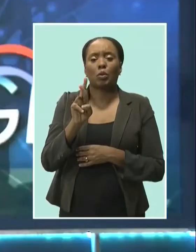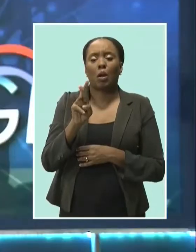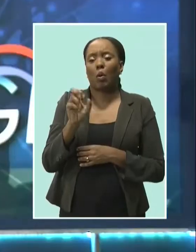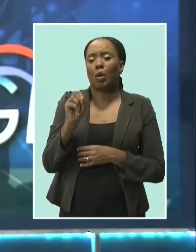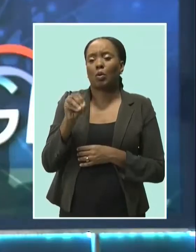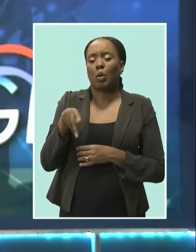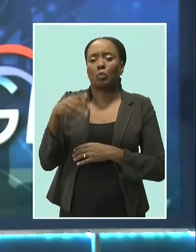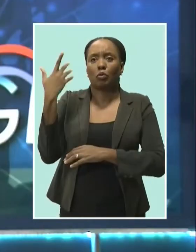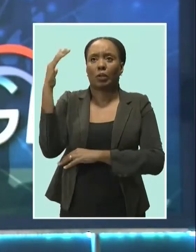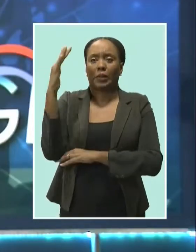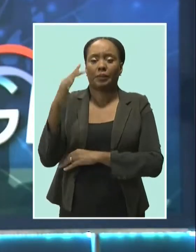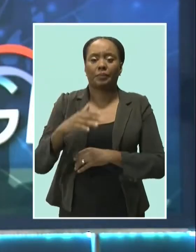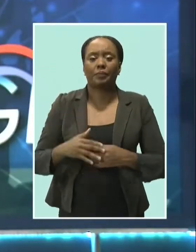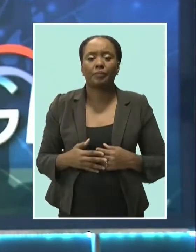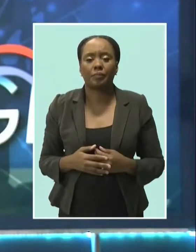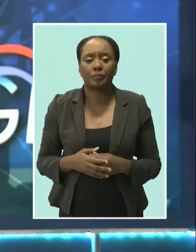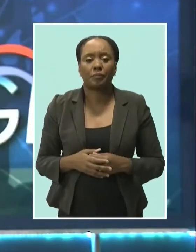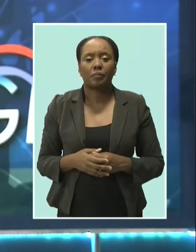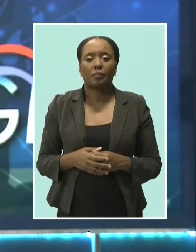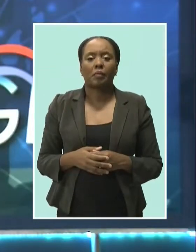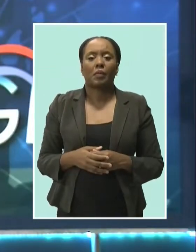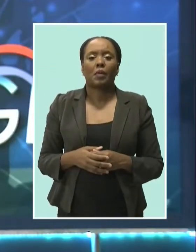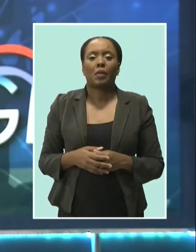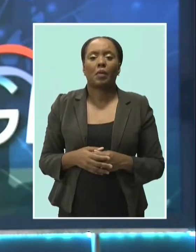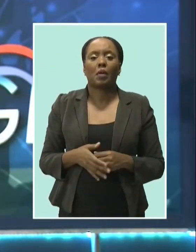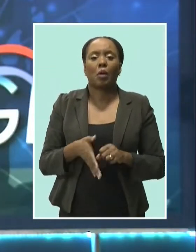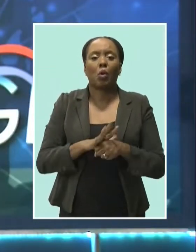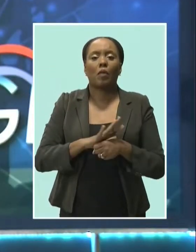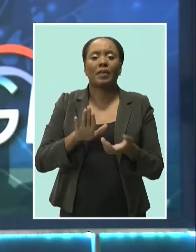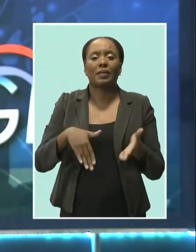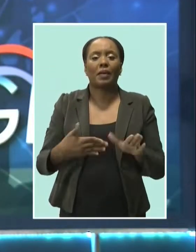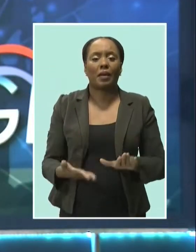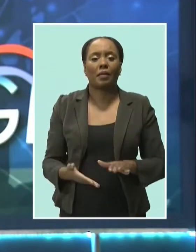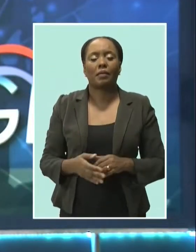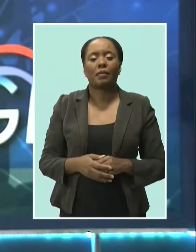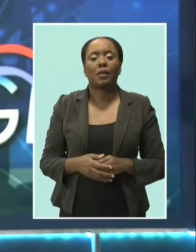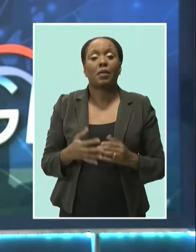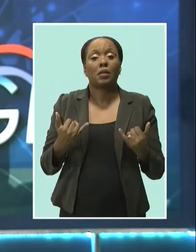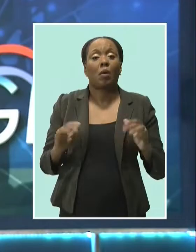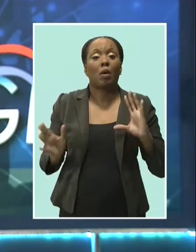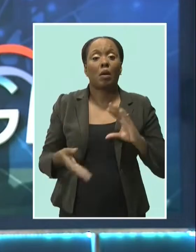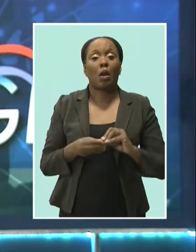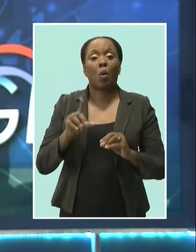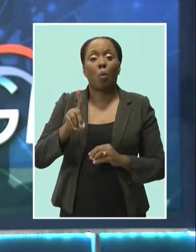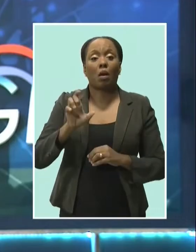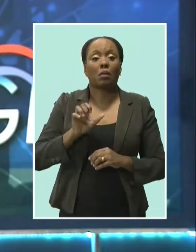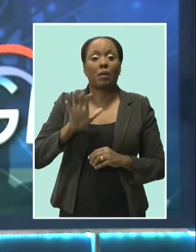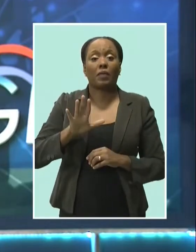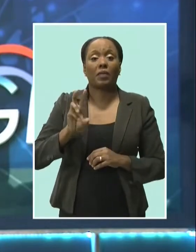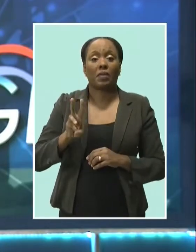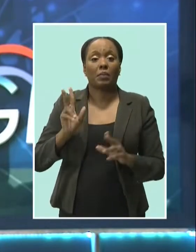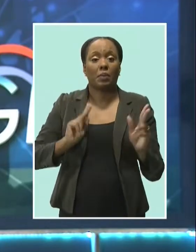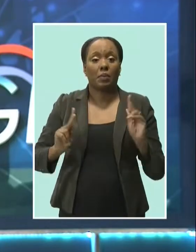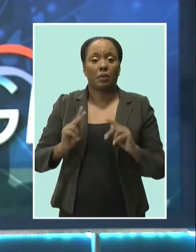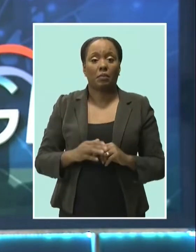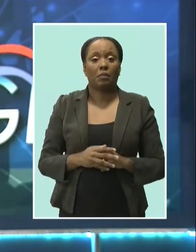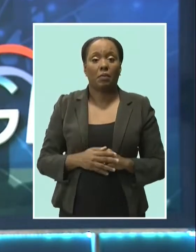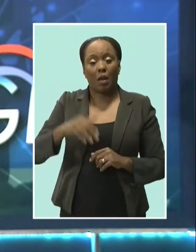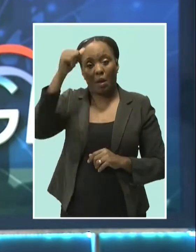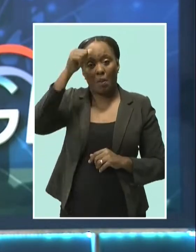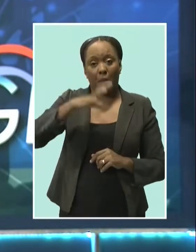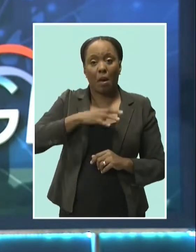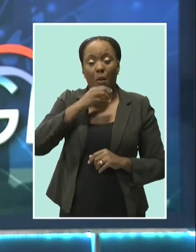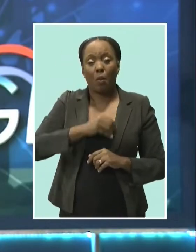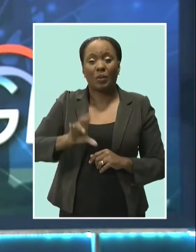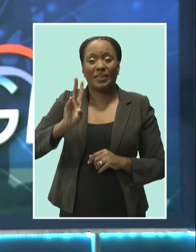The COVID-19 death toll now stands at 156. A 70-year-old Barbadian man who was isolated at the Queen's College facility